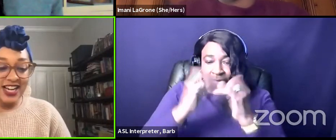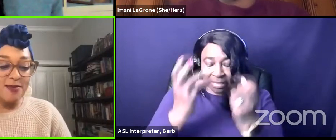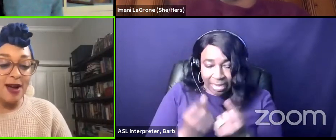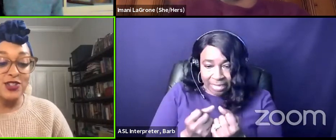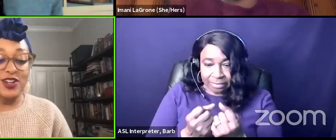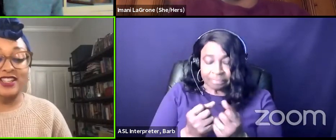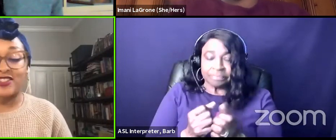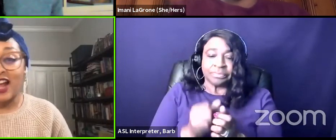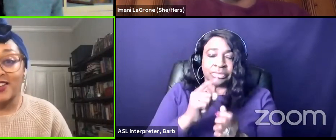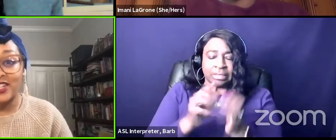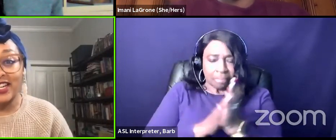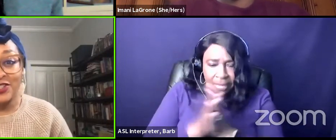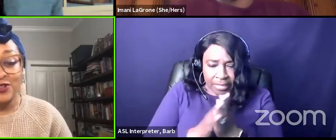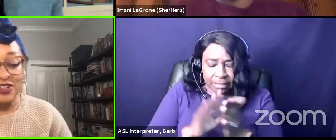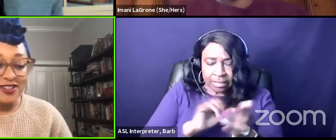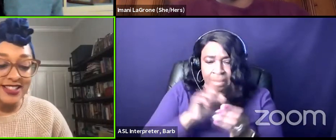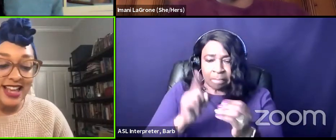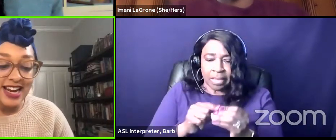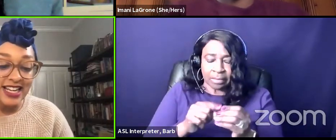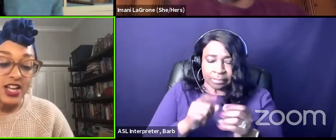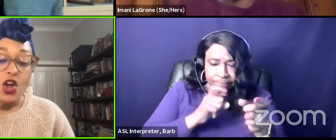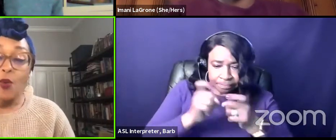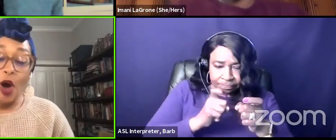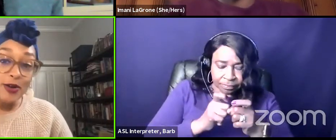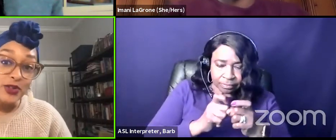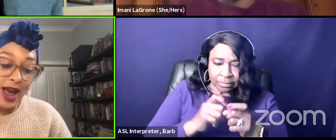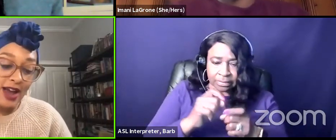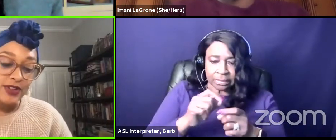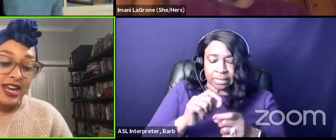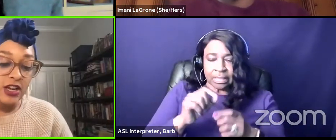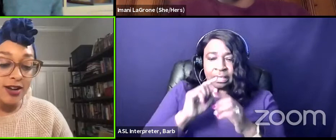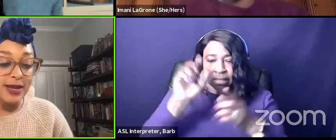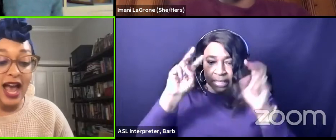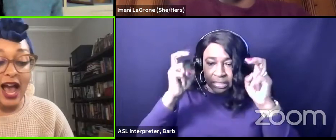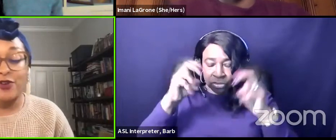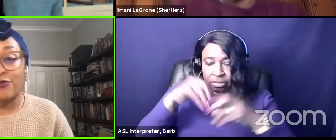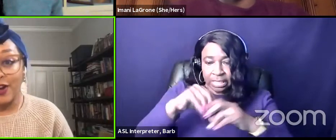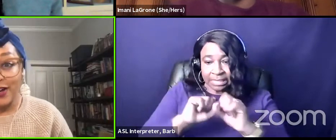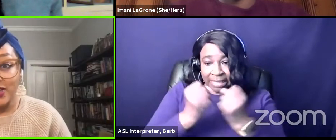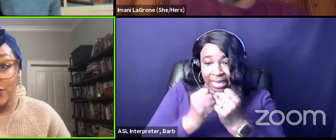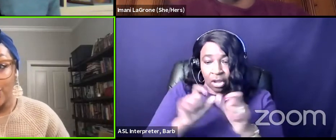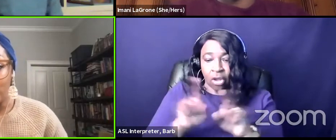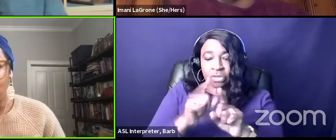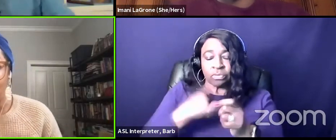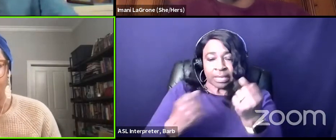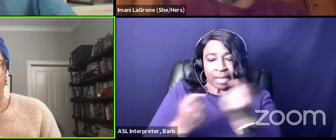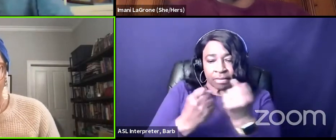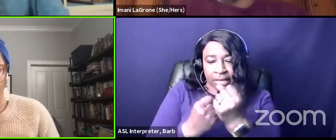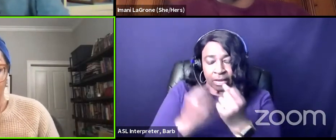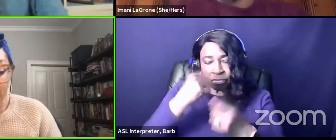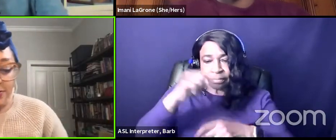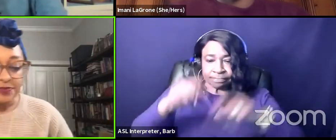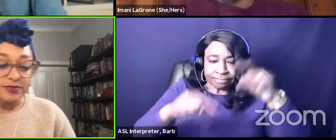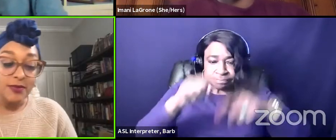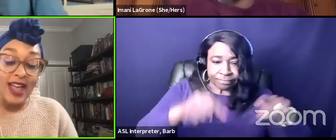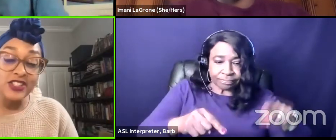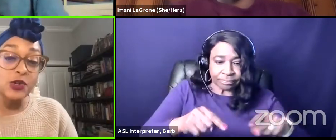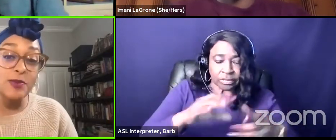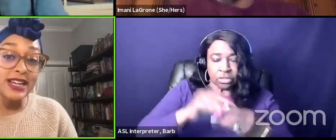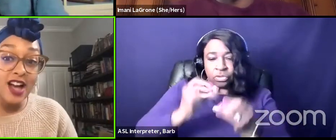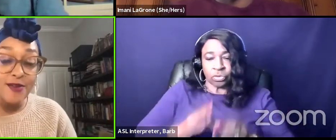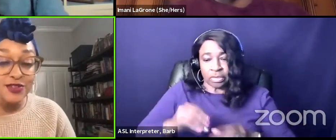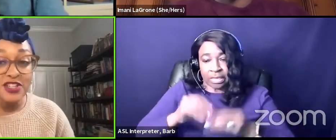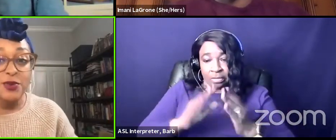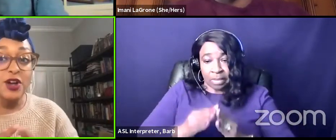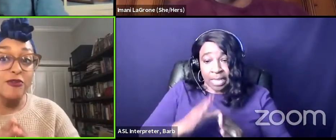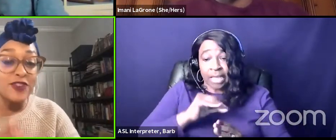passionate about addressing challenging issues in our society while also advocating on behalf of various diverse students and communities and